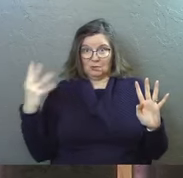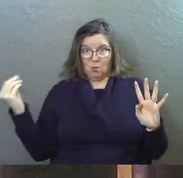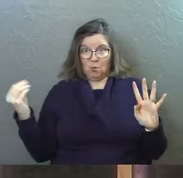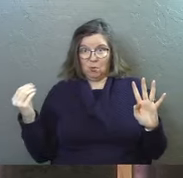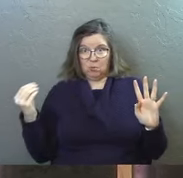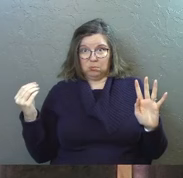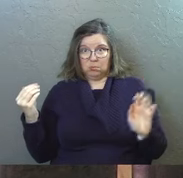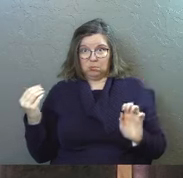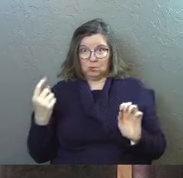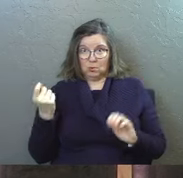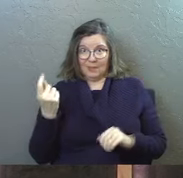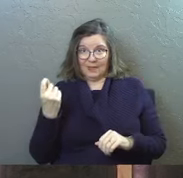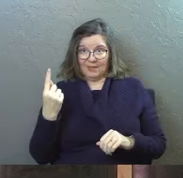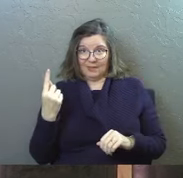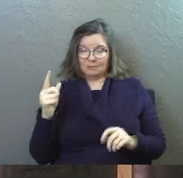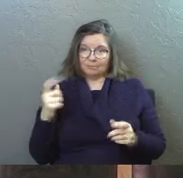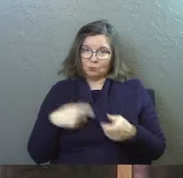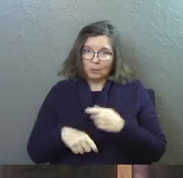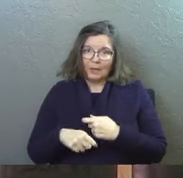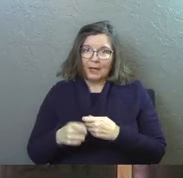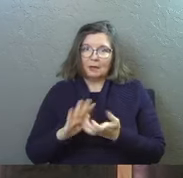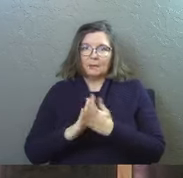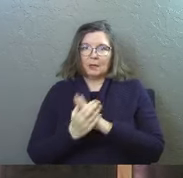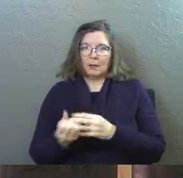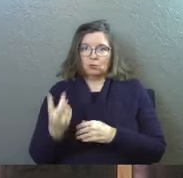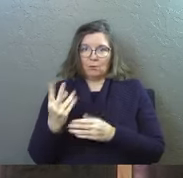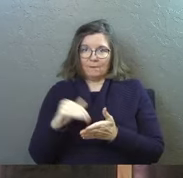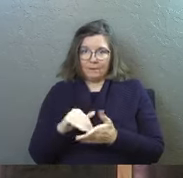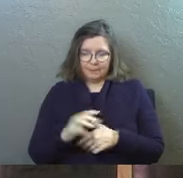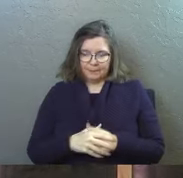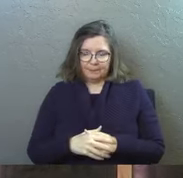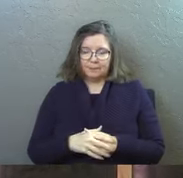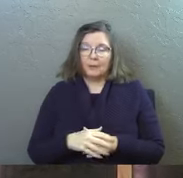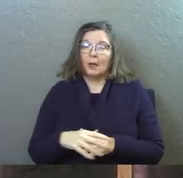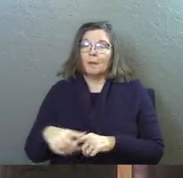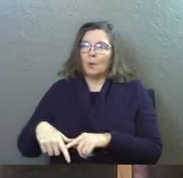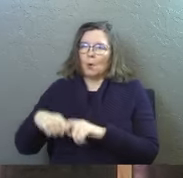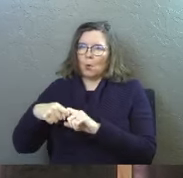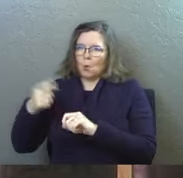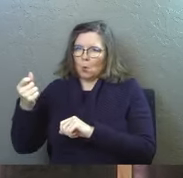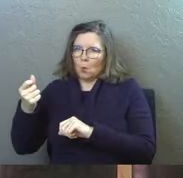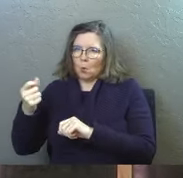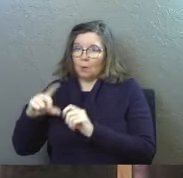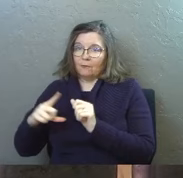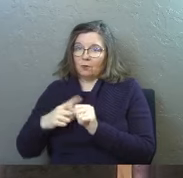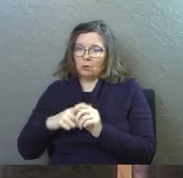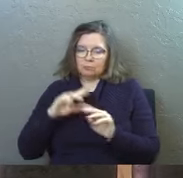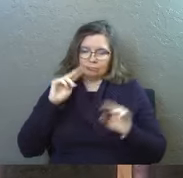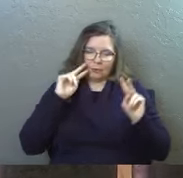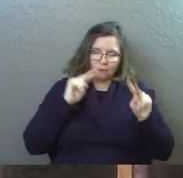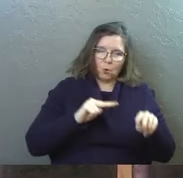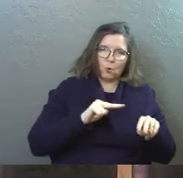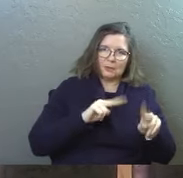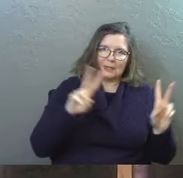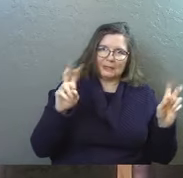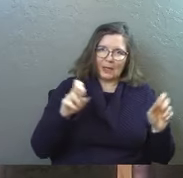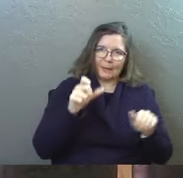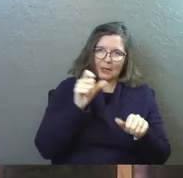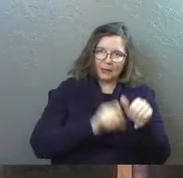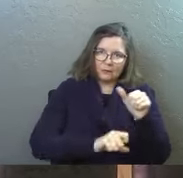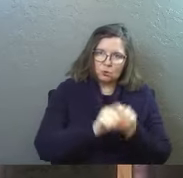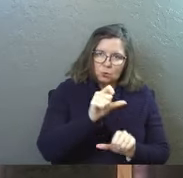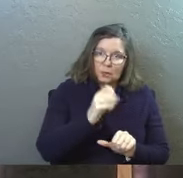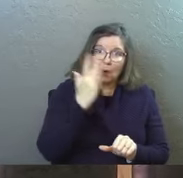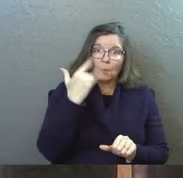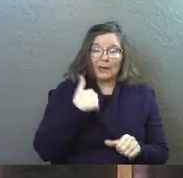I want to deal with this topic of suicide because it's a very deep one for us. Now,